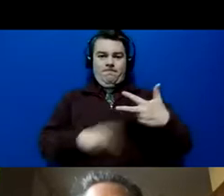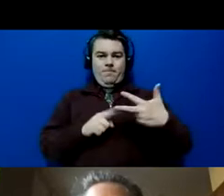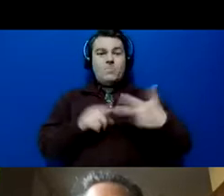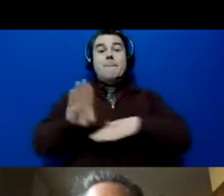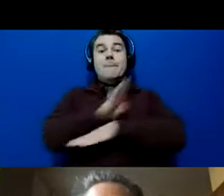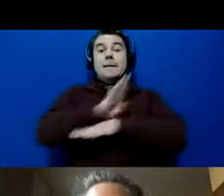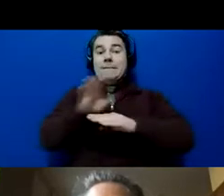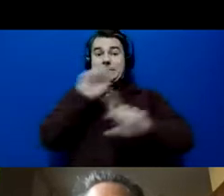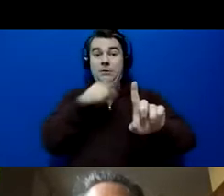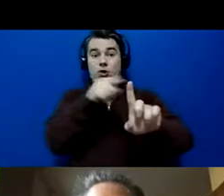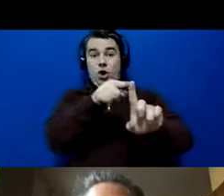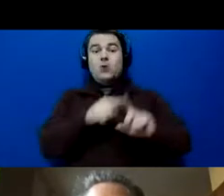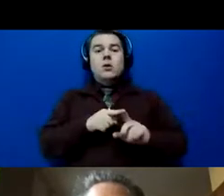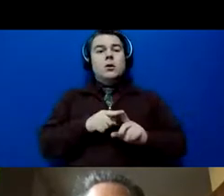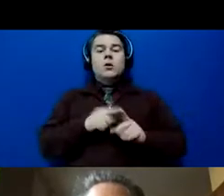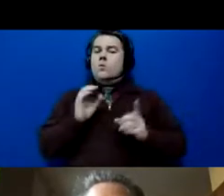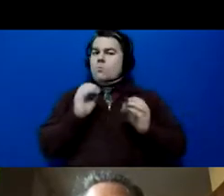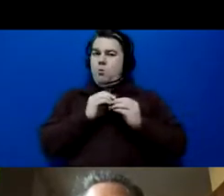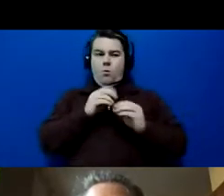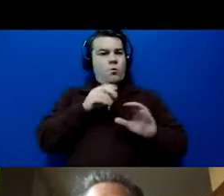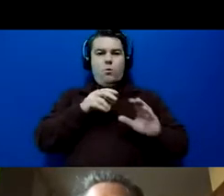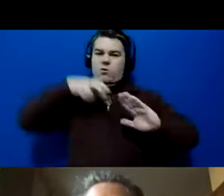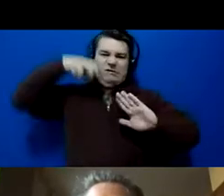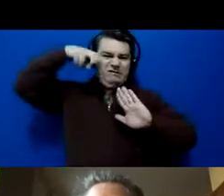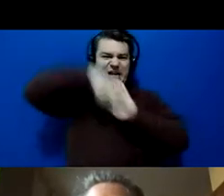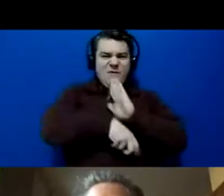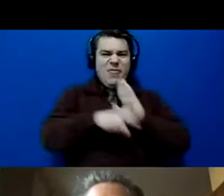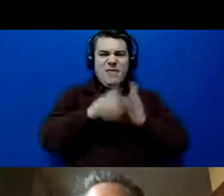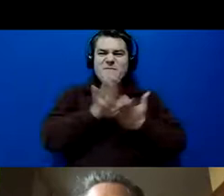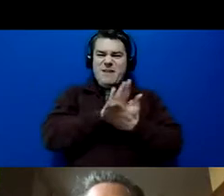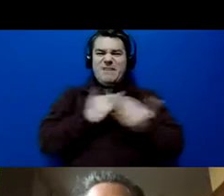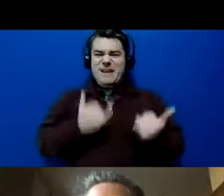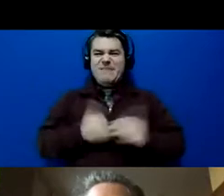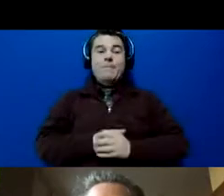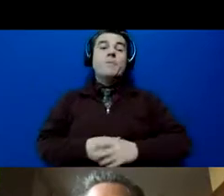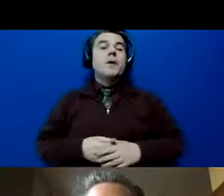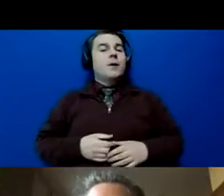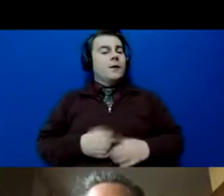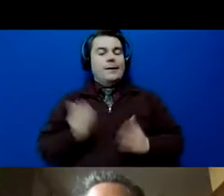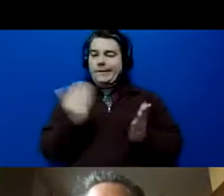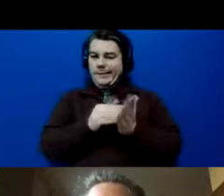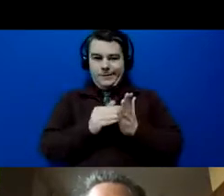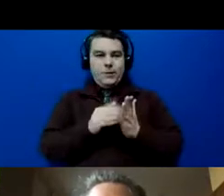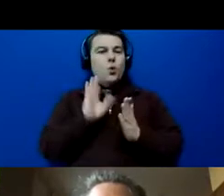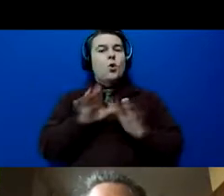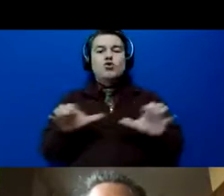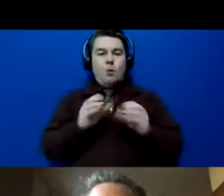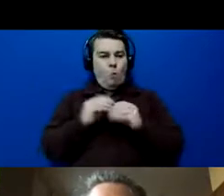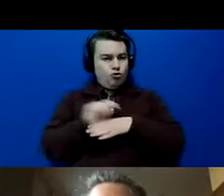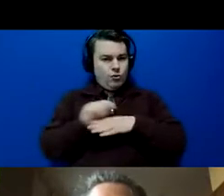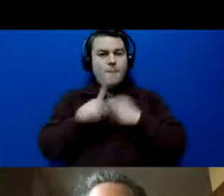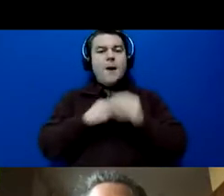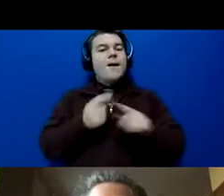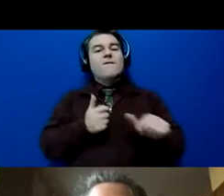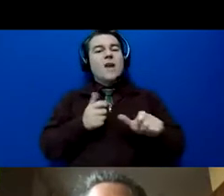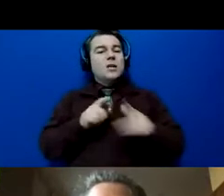we dive way more deeper into the rest of the paper. That's right here. We're going to get, again, we're going to do more training on the fast start program.